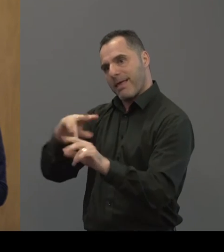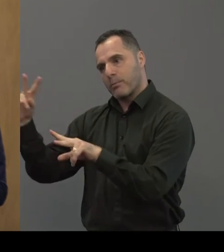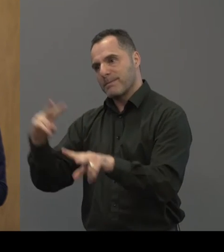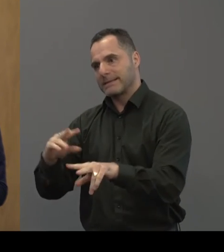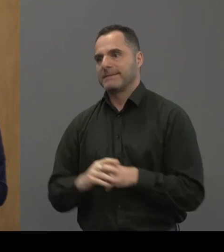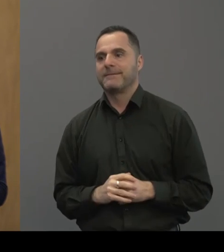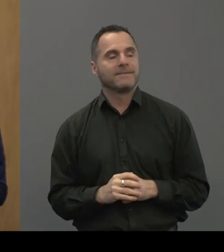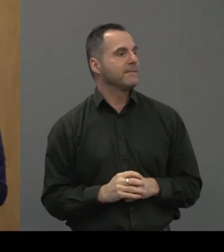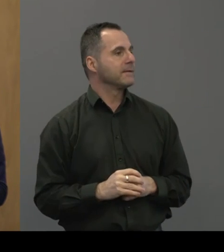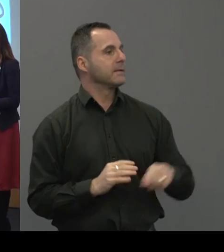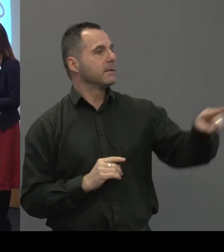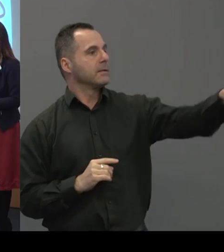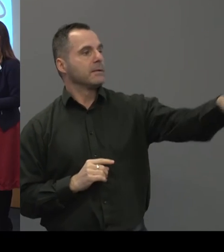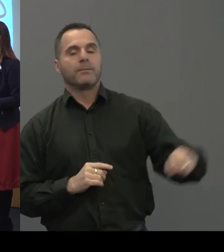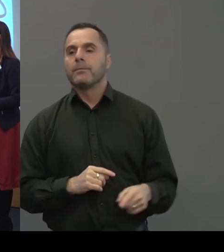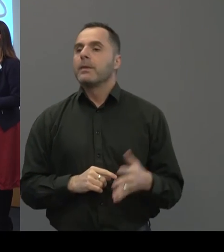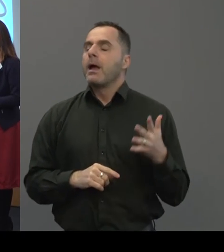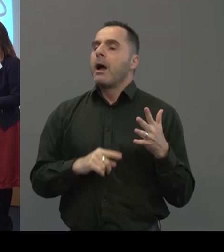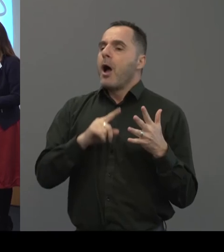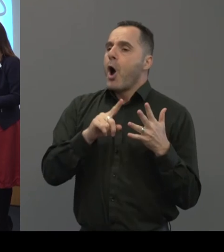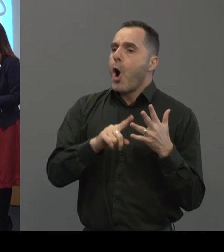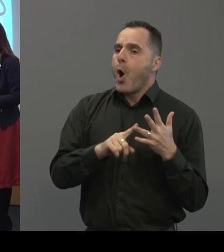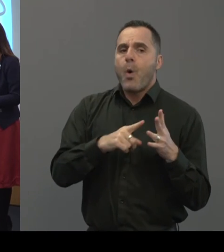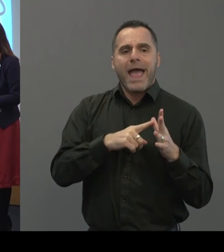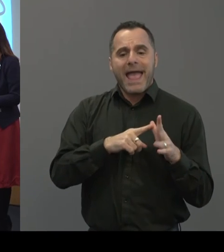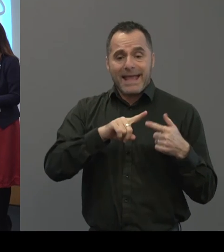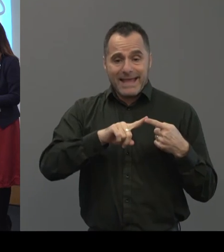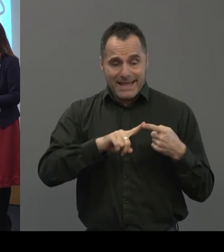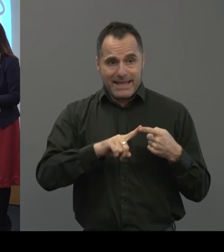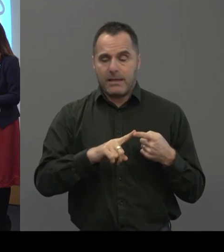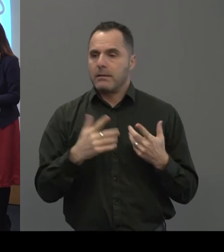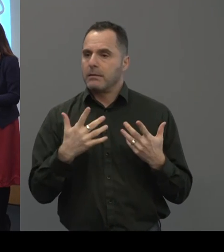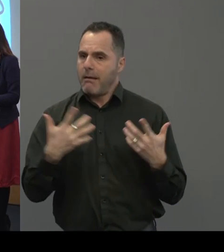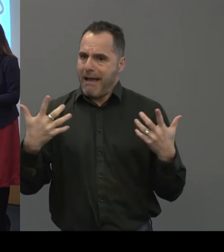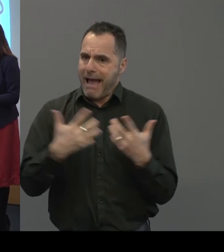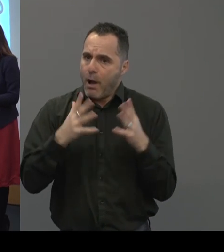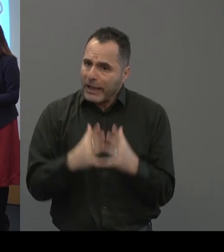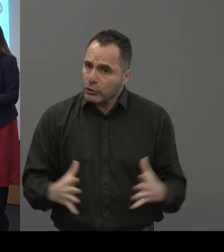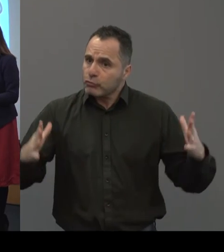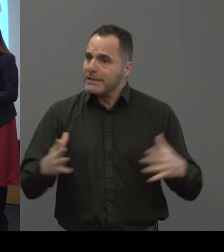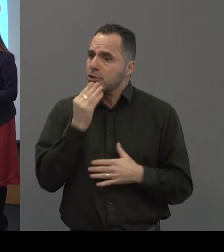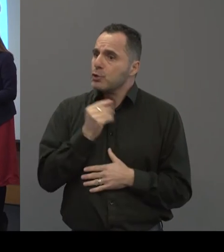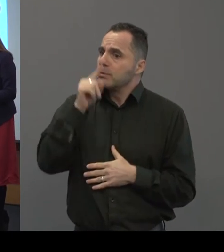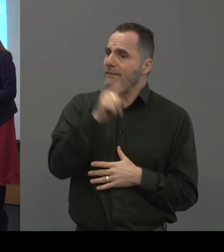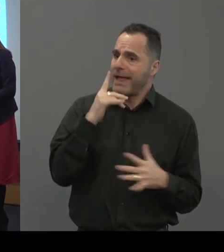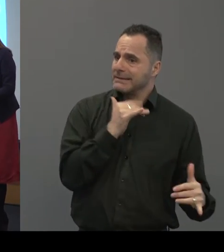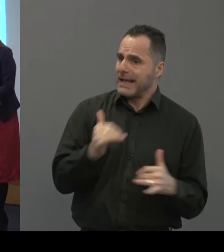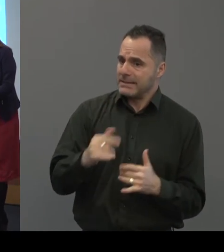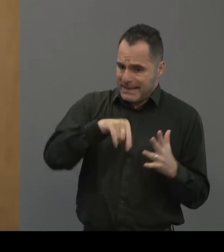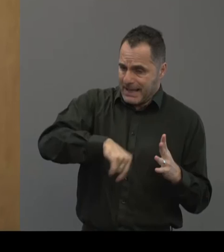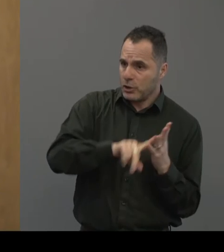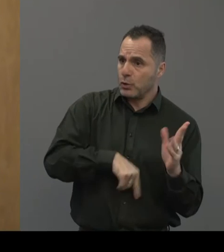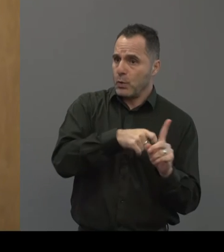that. Quick question on OAE, Claire. How do you plan to get the use of it increased in the UK? Um,